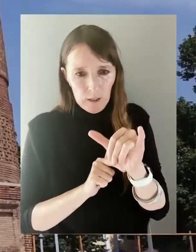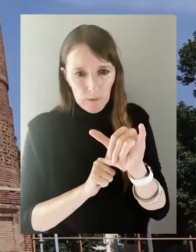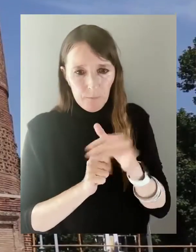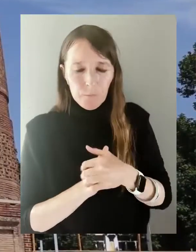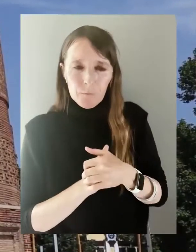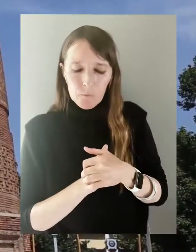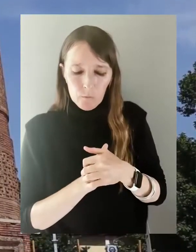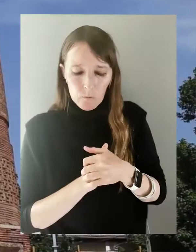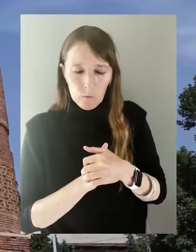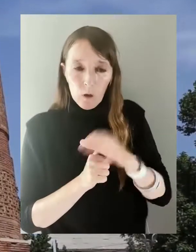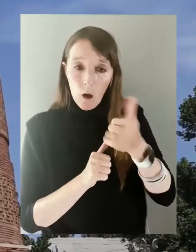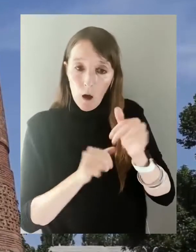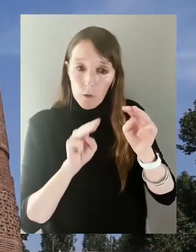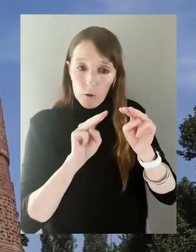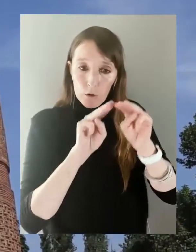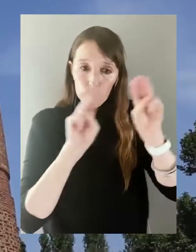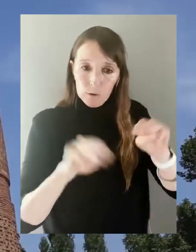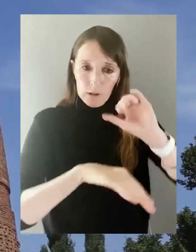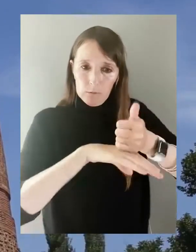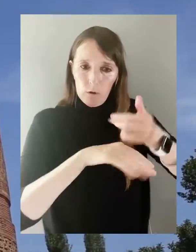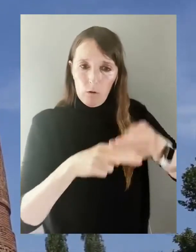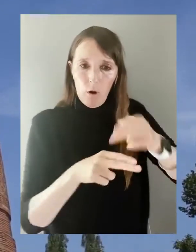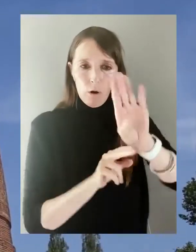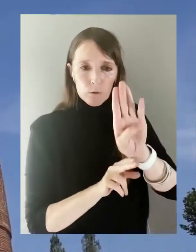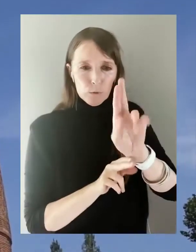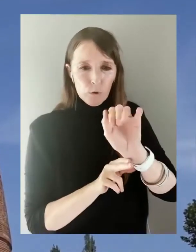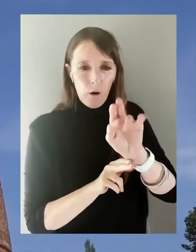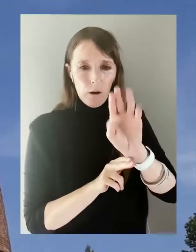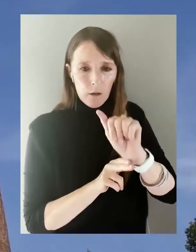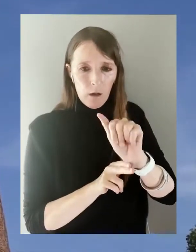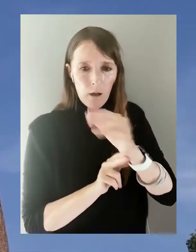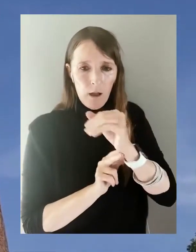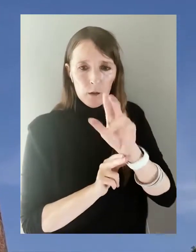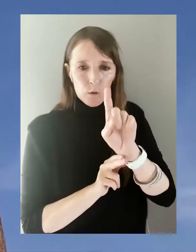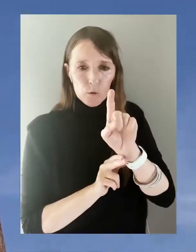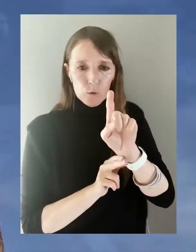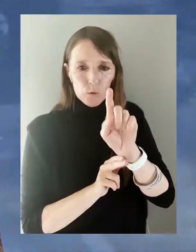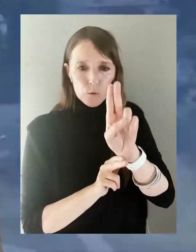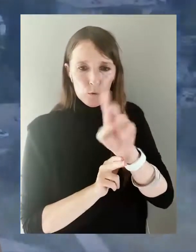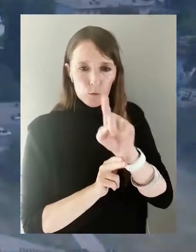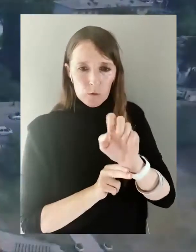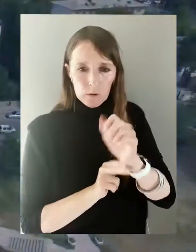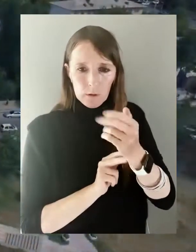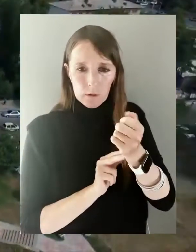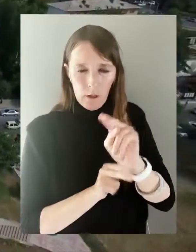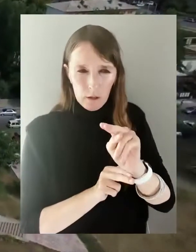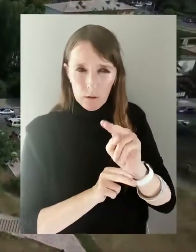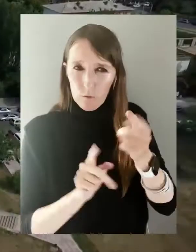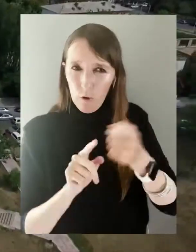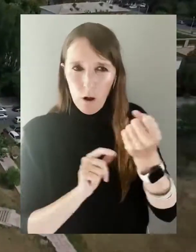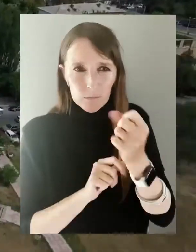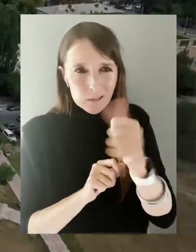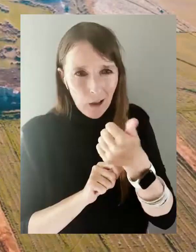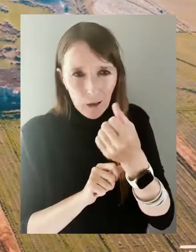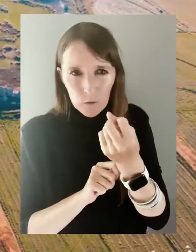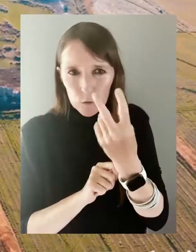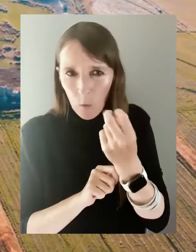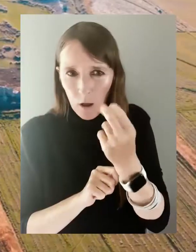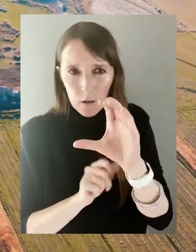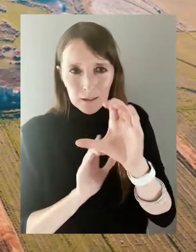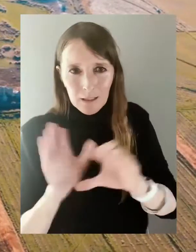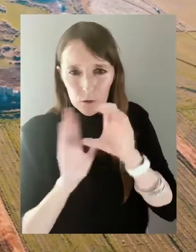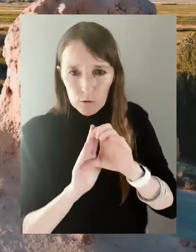Burana and Uzgan complexes from the Karahanid period from 10th to 12th centuries, ancient cities like